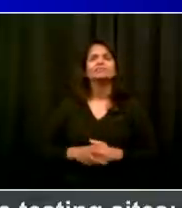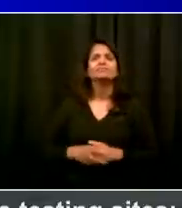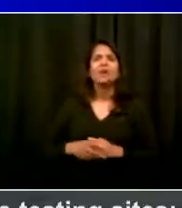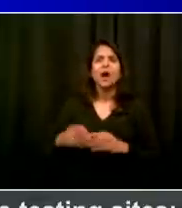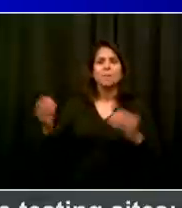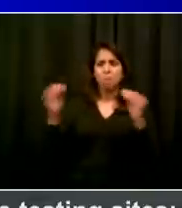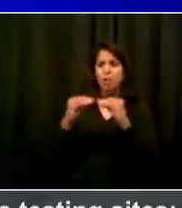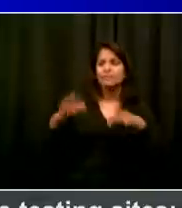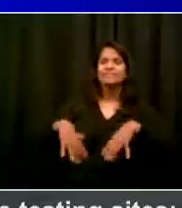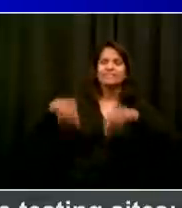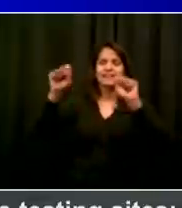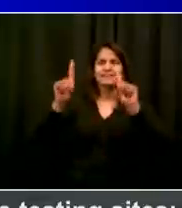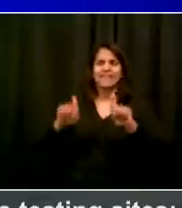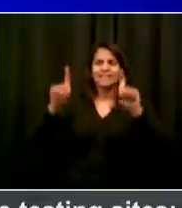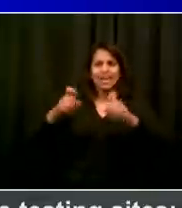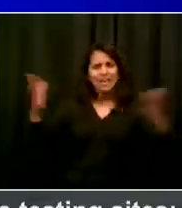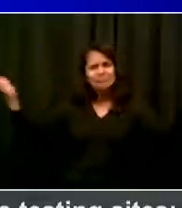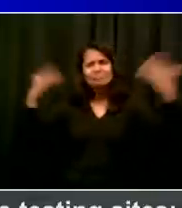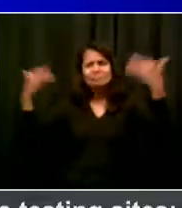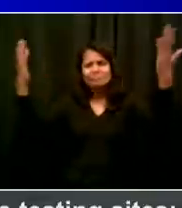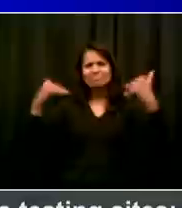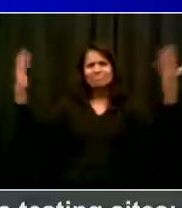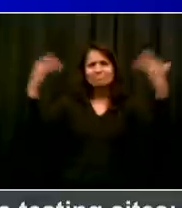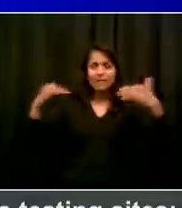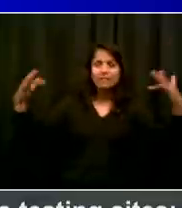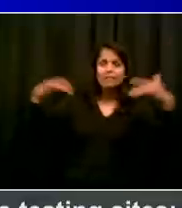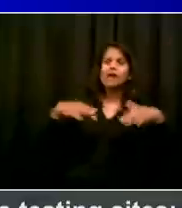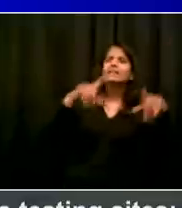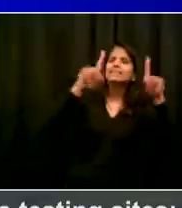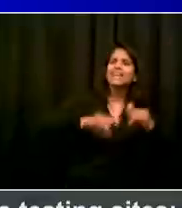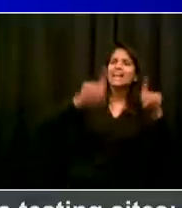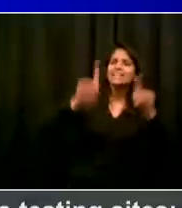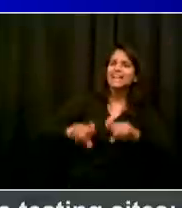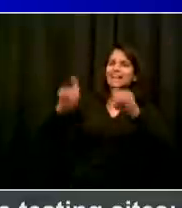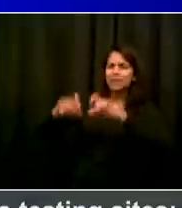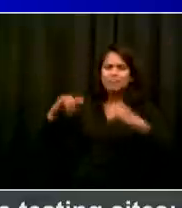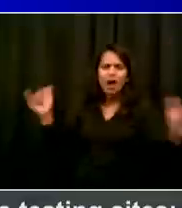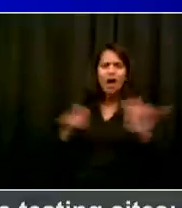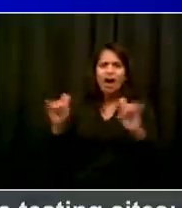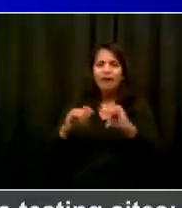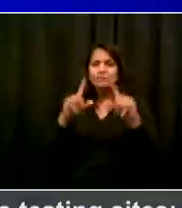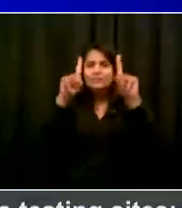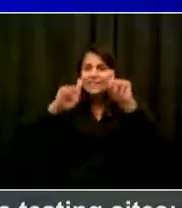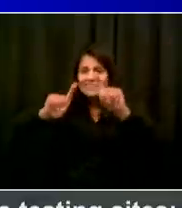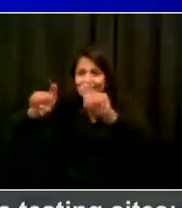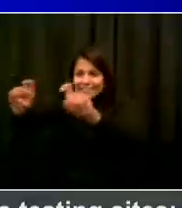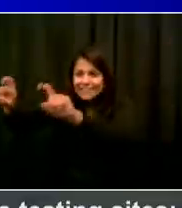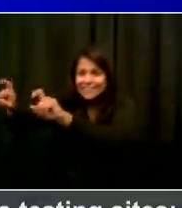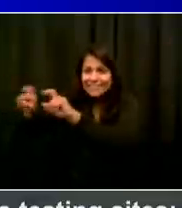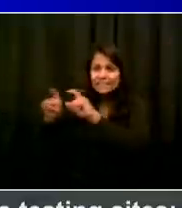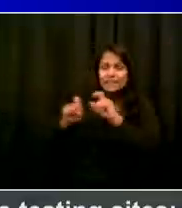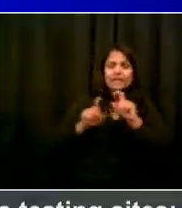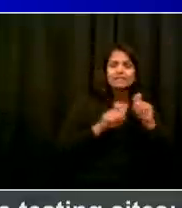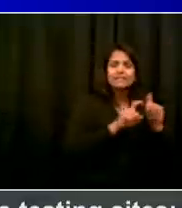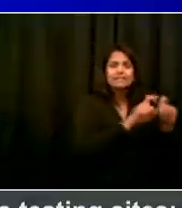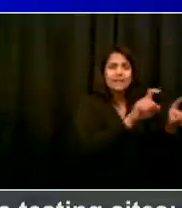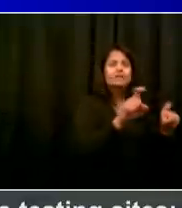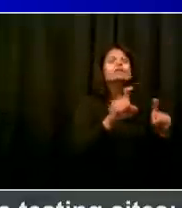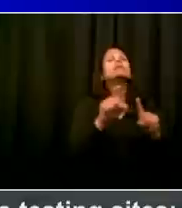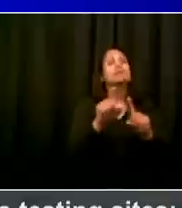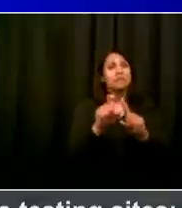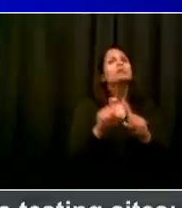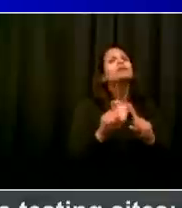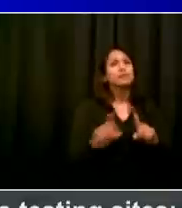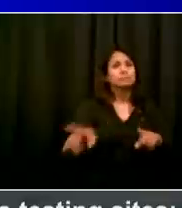tents. We will be able to test up to 500 people in each tent or site, and anyone who gets